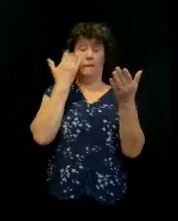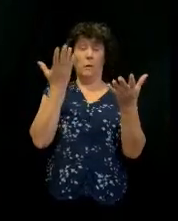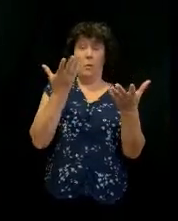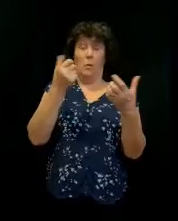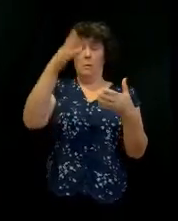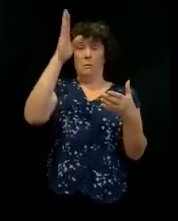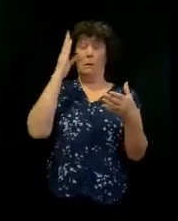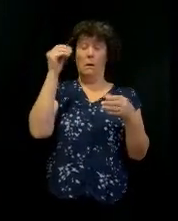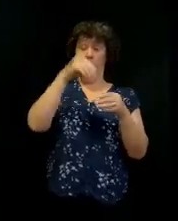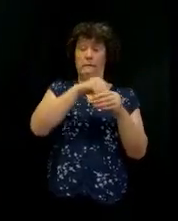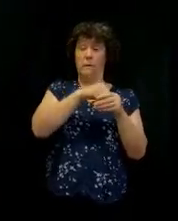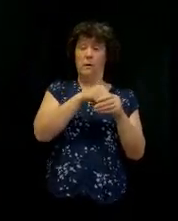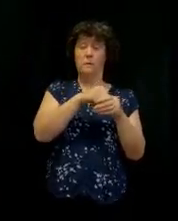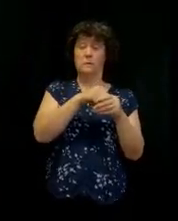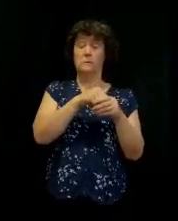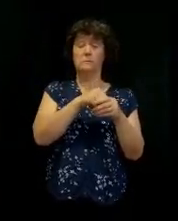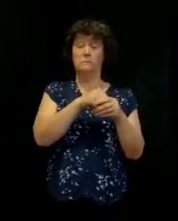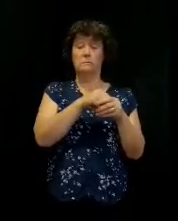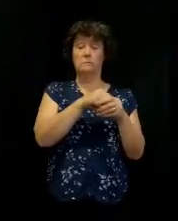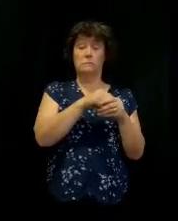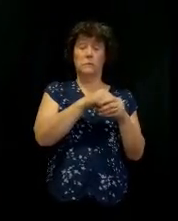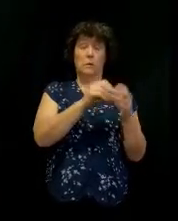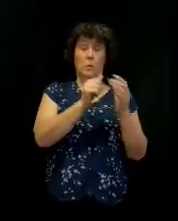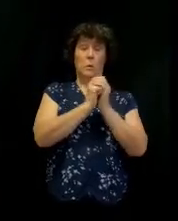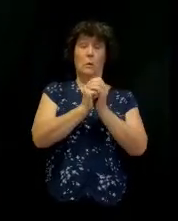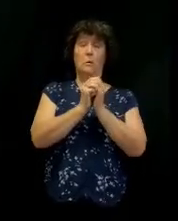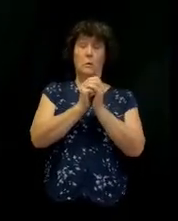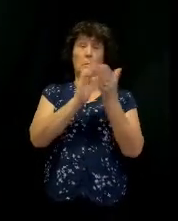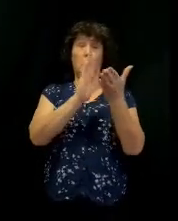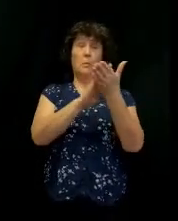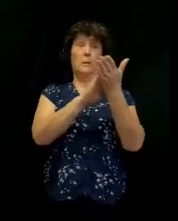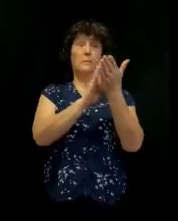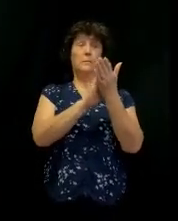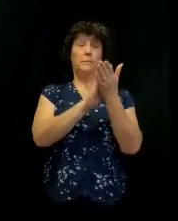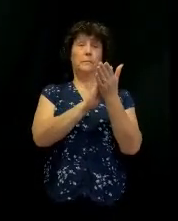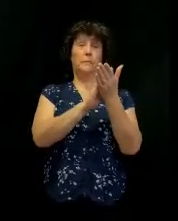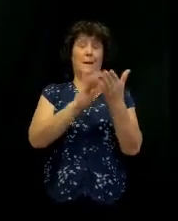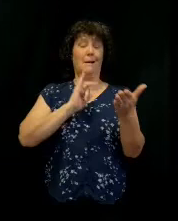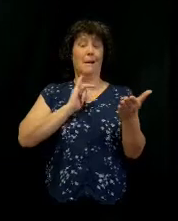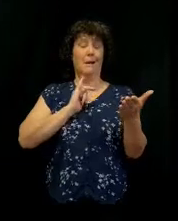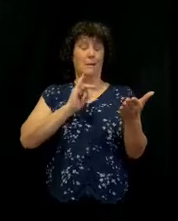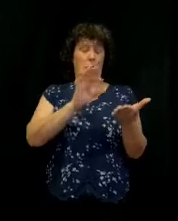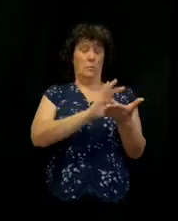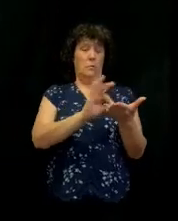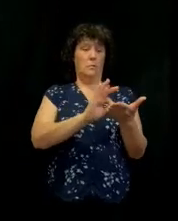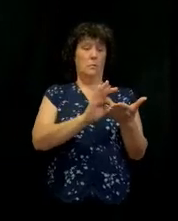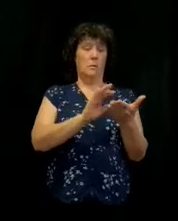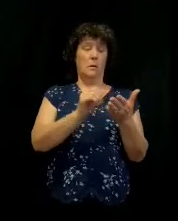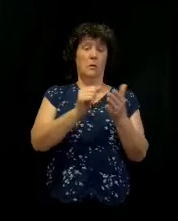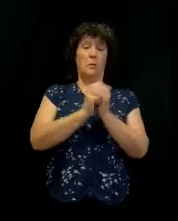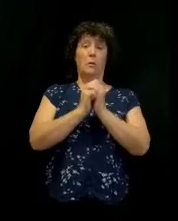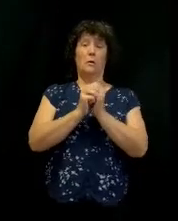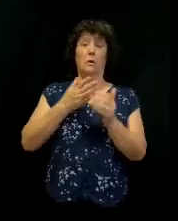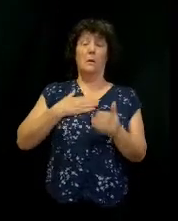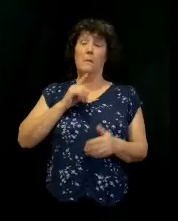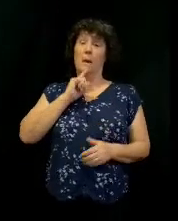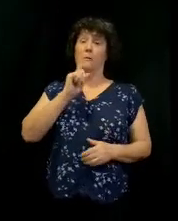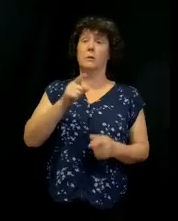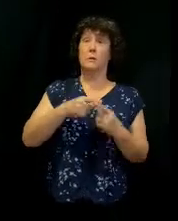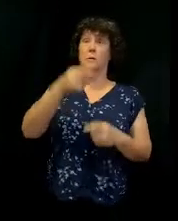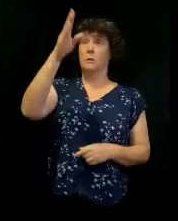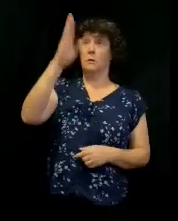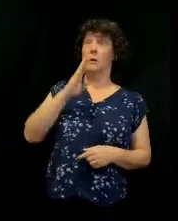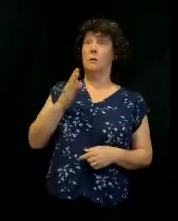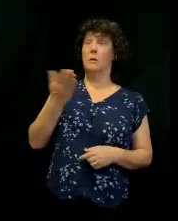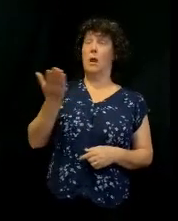You guys all right? Worship. Look, this is what I had. You can put it up there. Worship is my response to who God is and what he